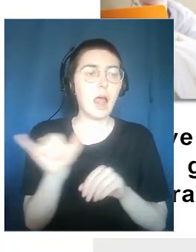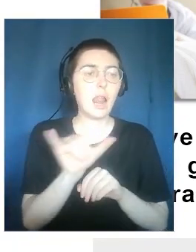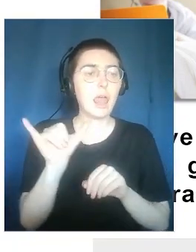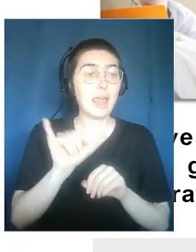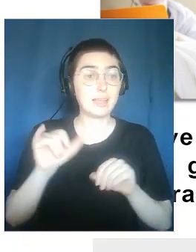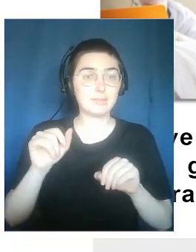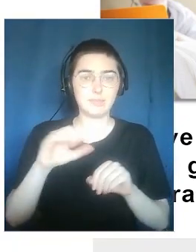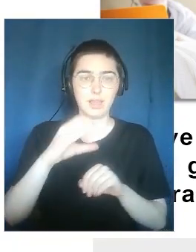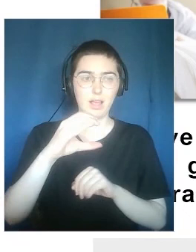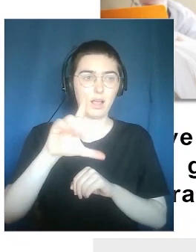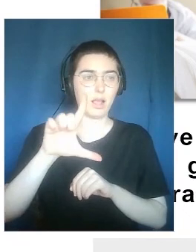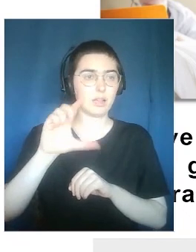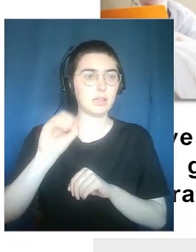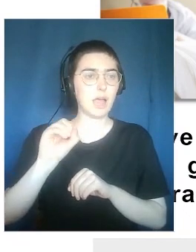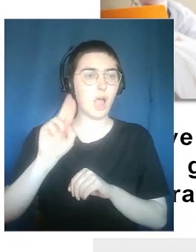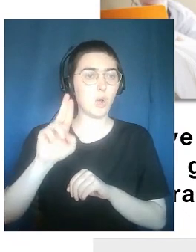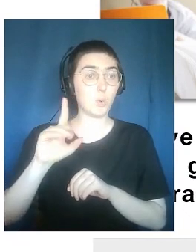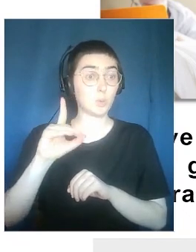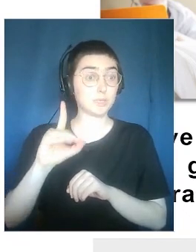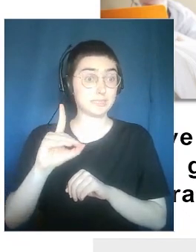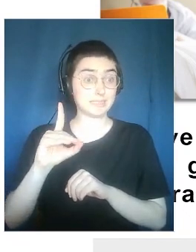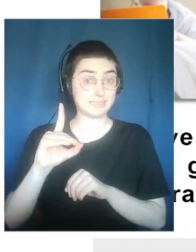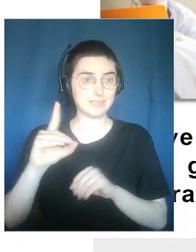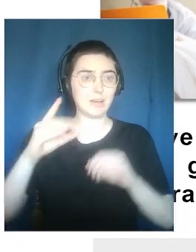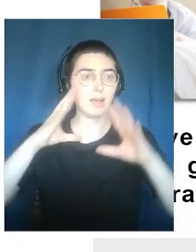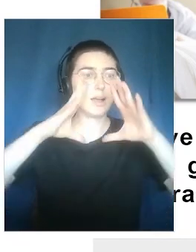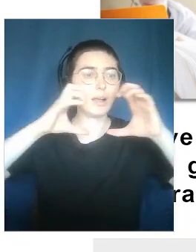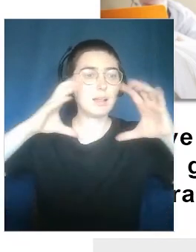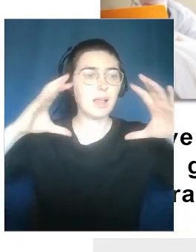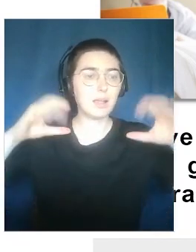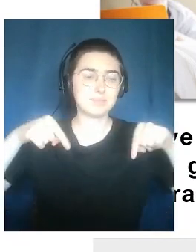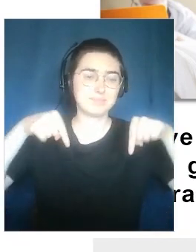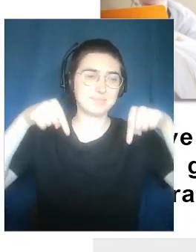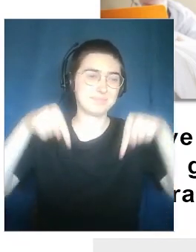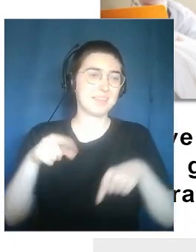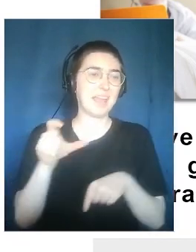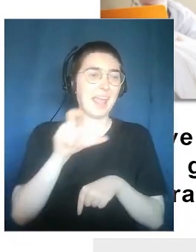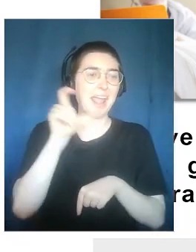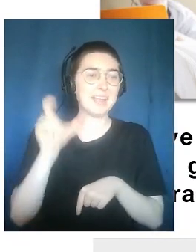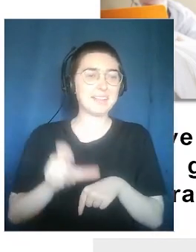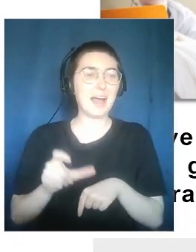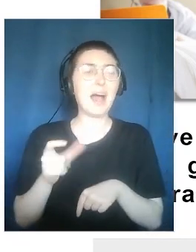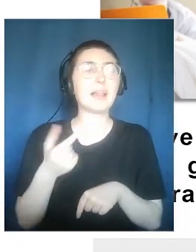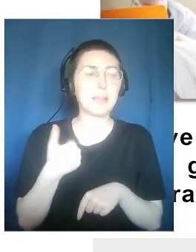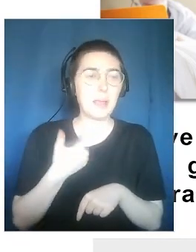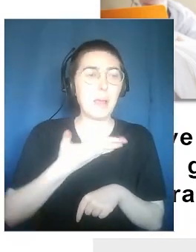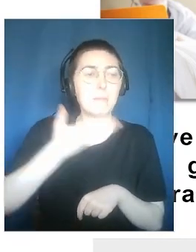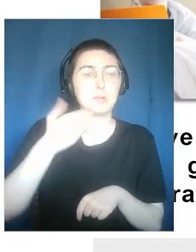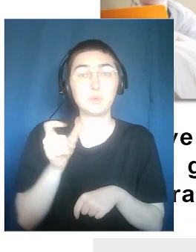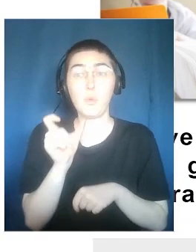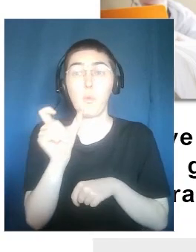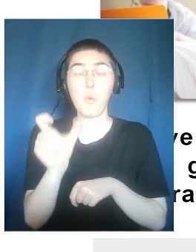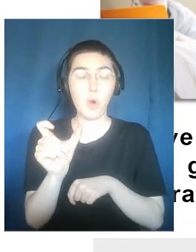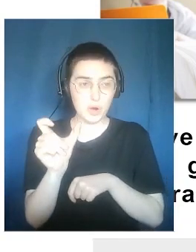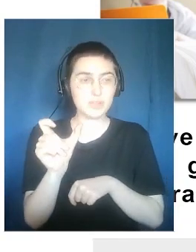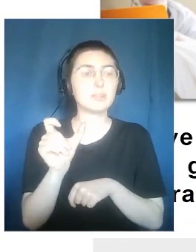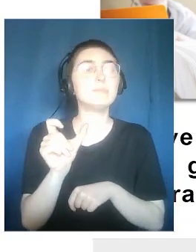cloud, our bubble, I would say.